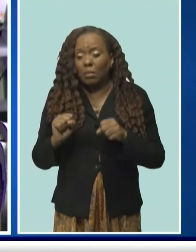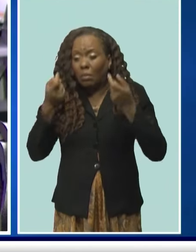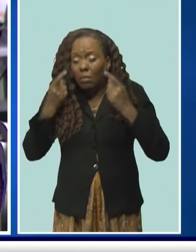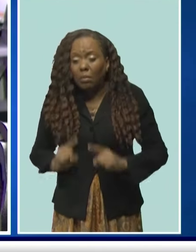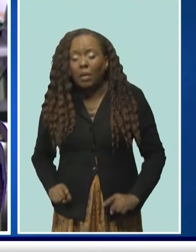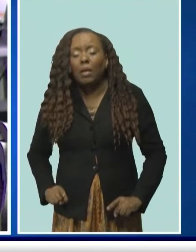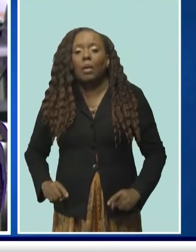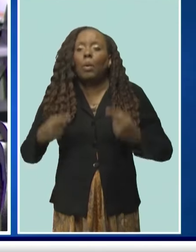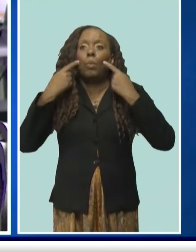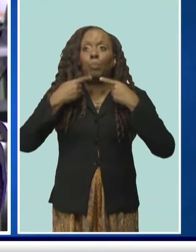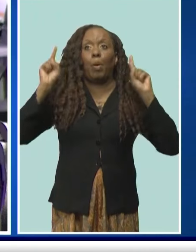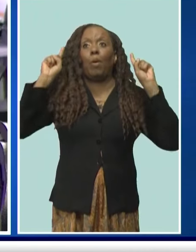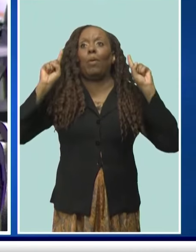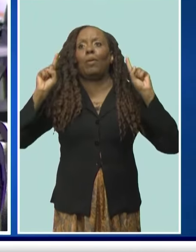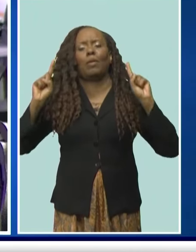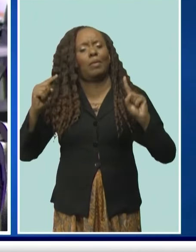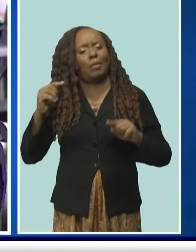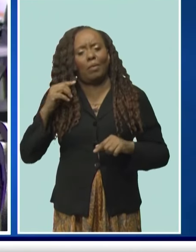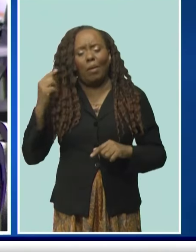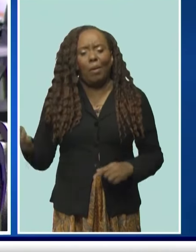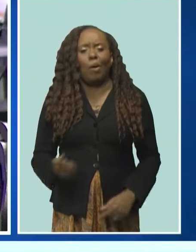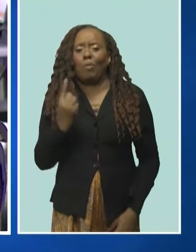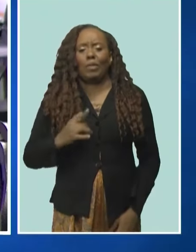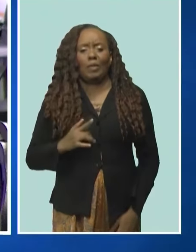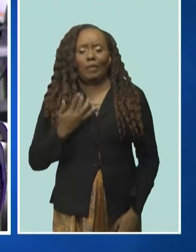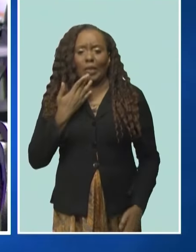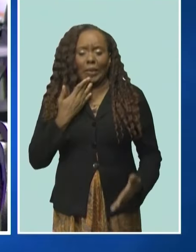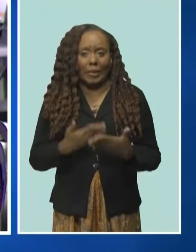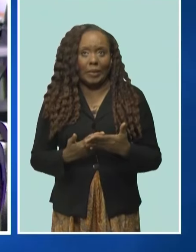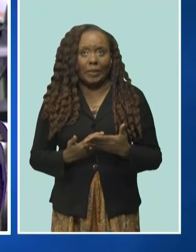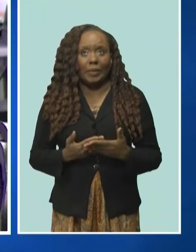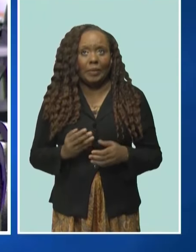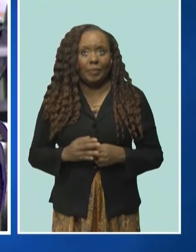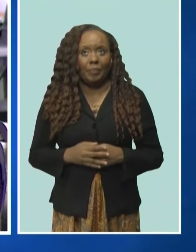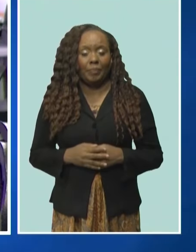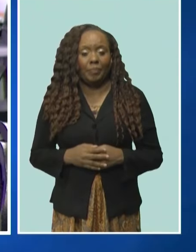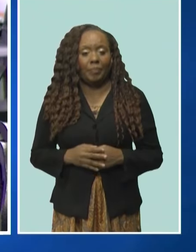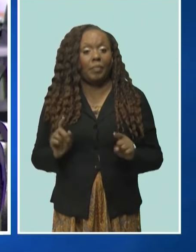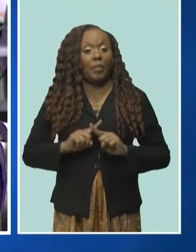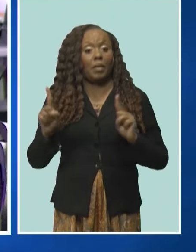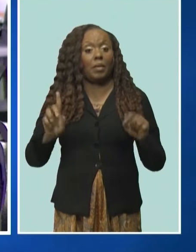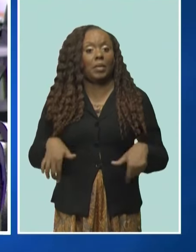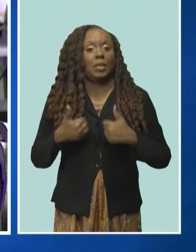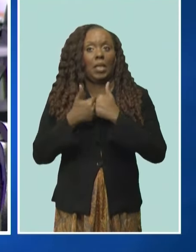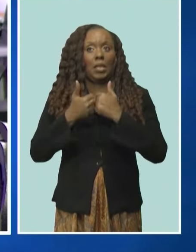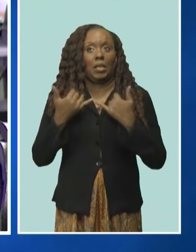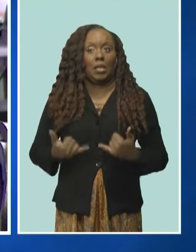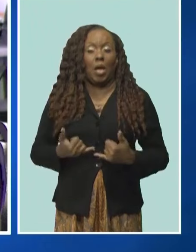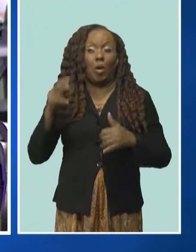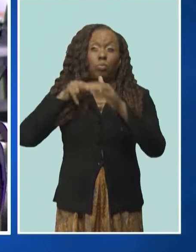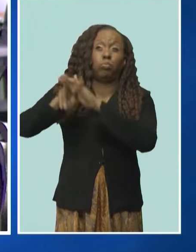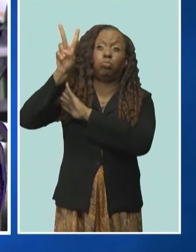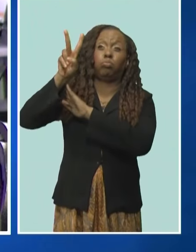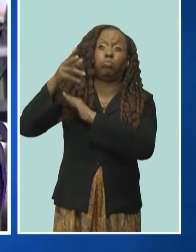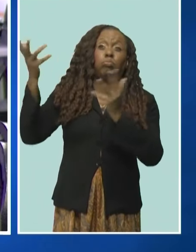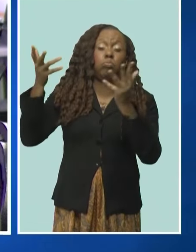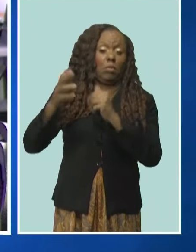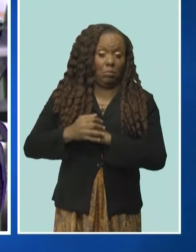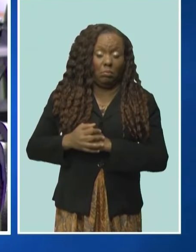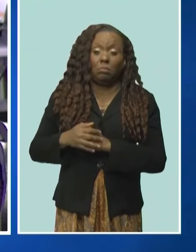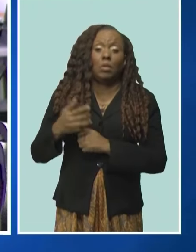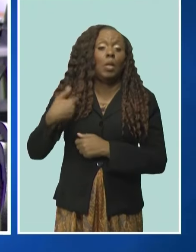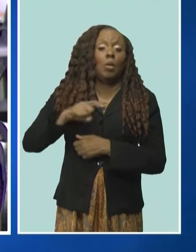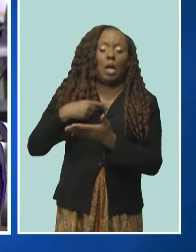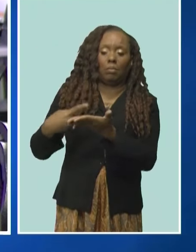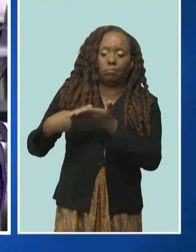consensus always feels good. But the real challenge lies ahead of us. We have been discussing